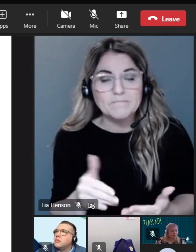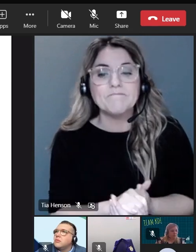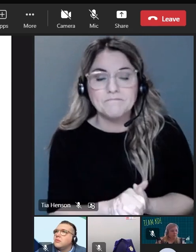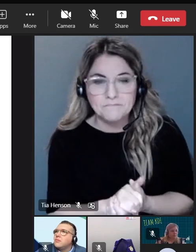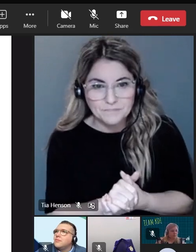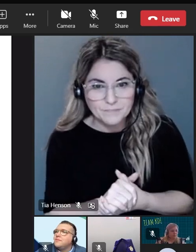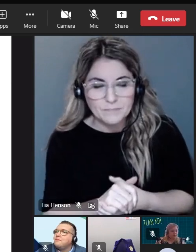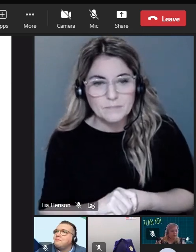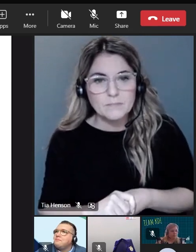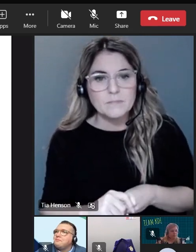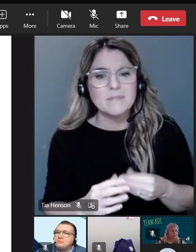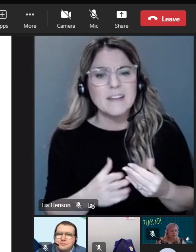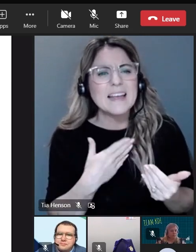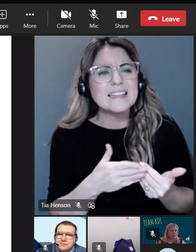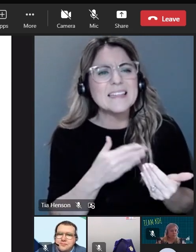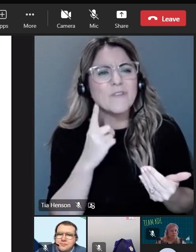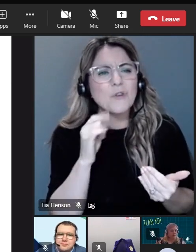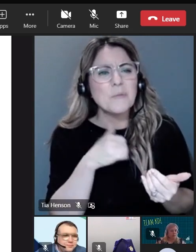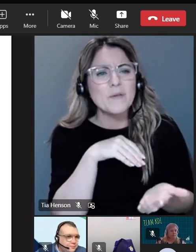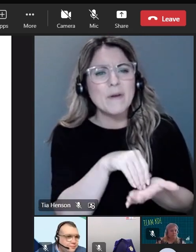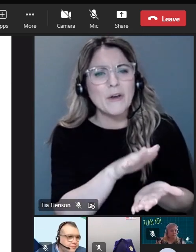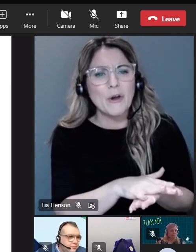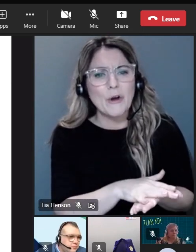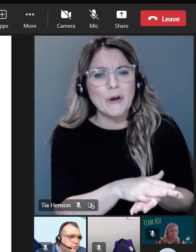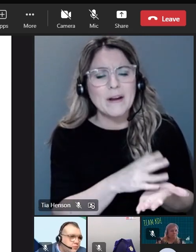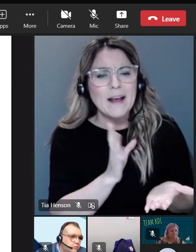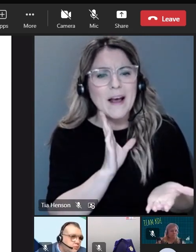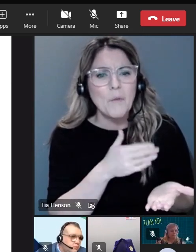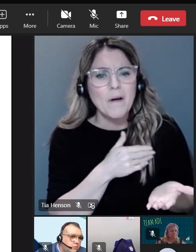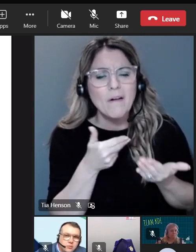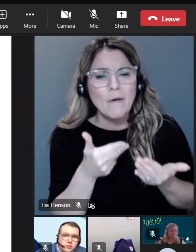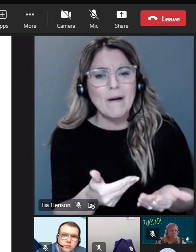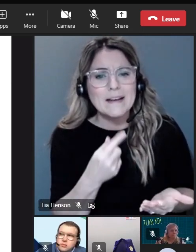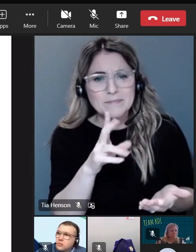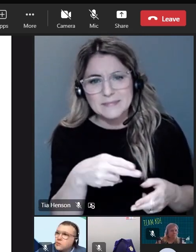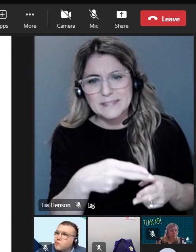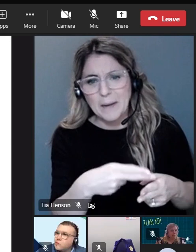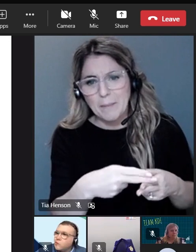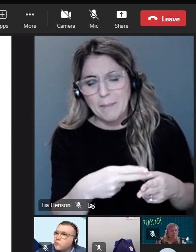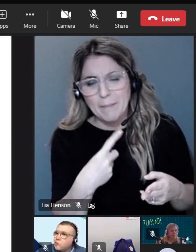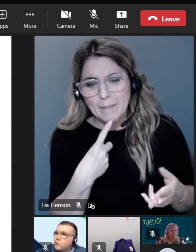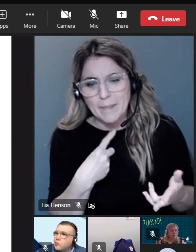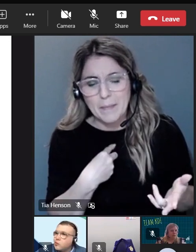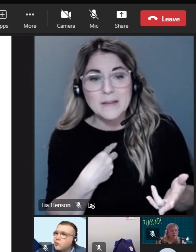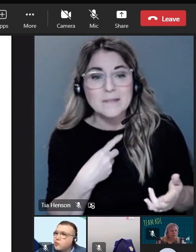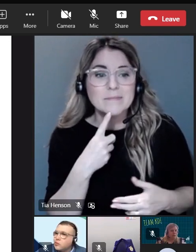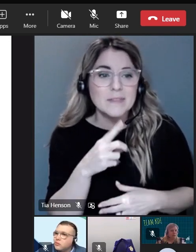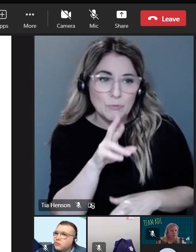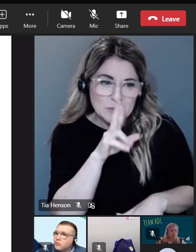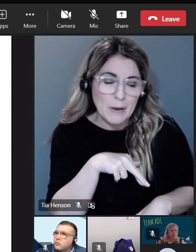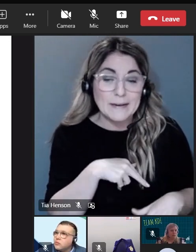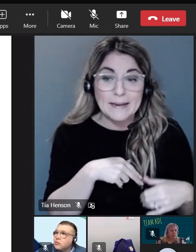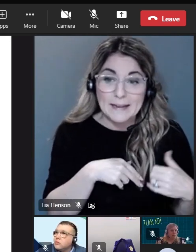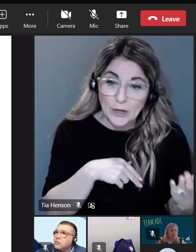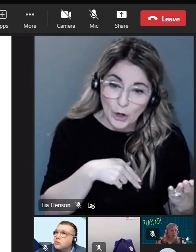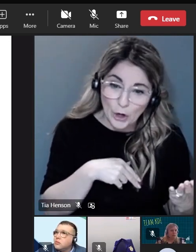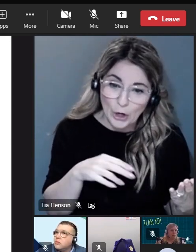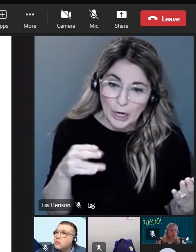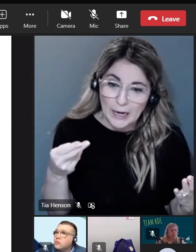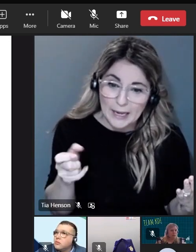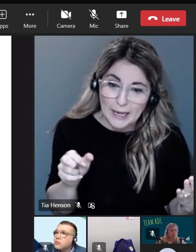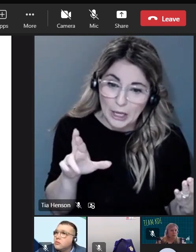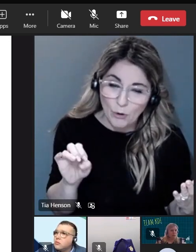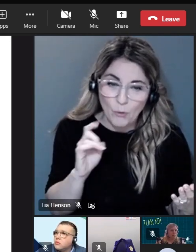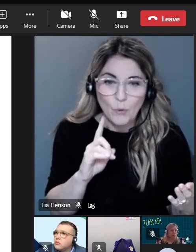and I'm just going to go. It's just easier for us for record-keeping purposes. I'm going to go ahead and just say your name and just please respond here or